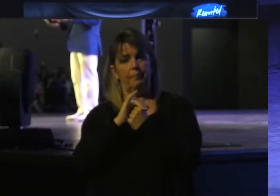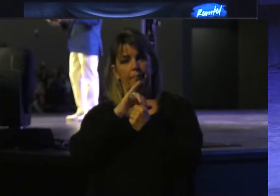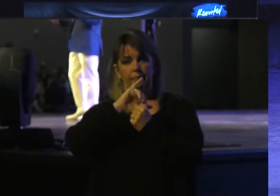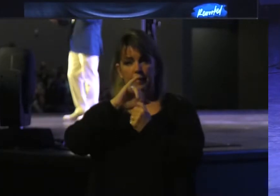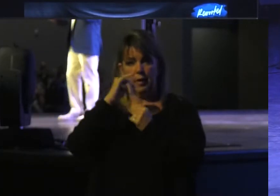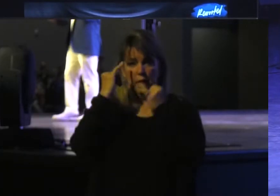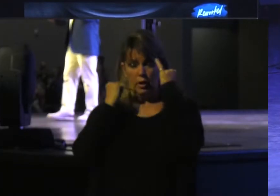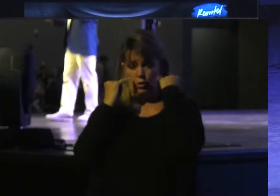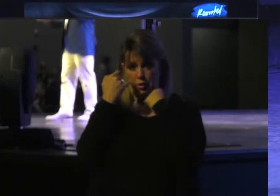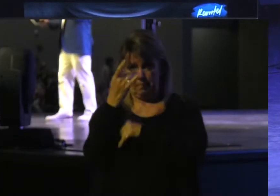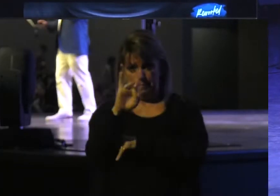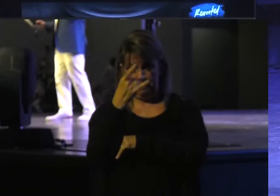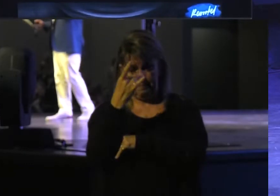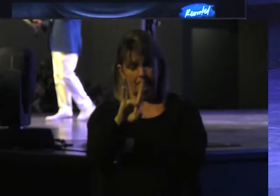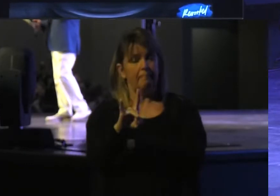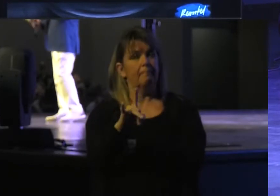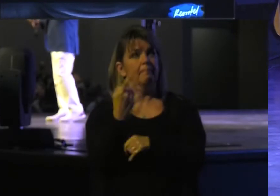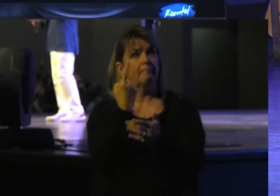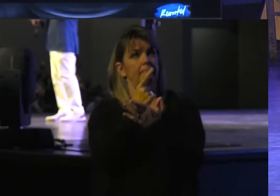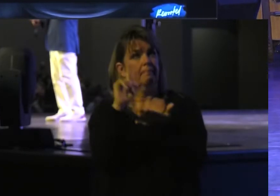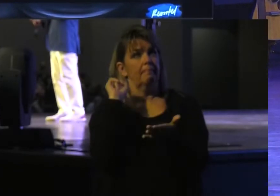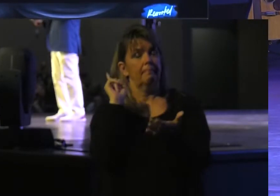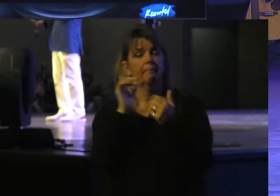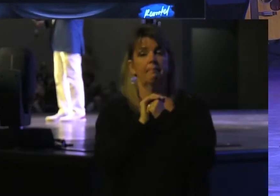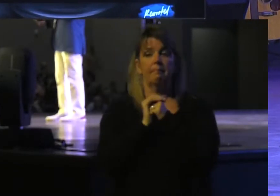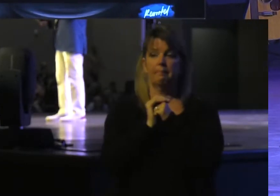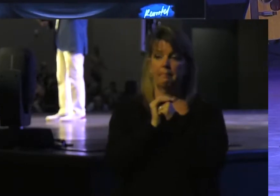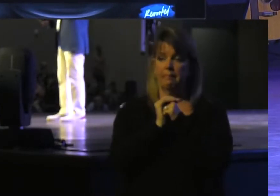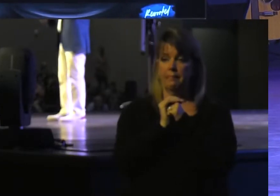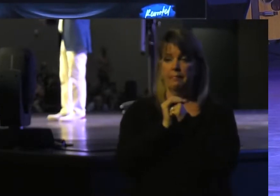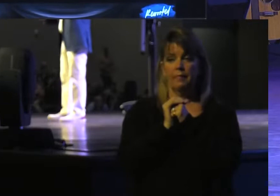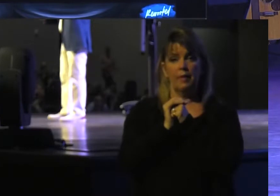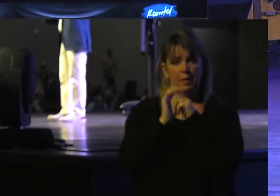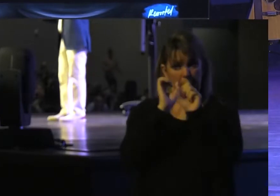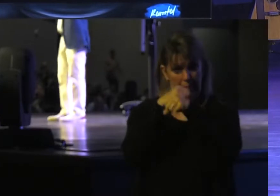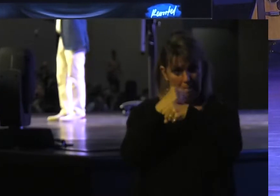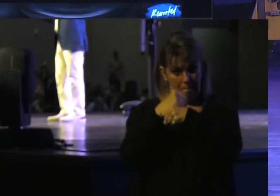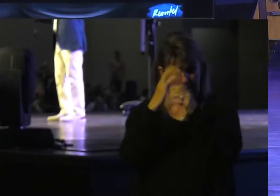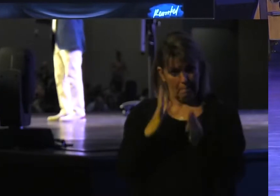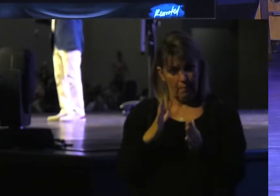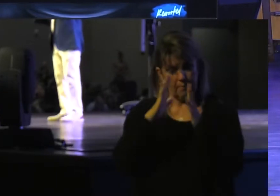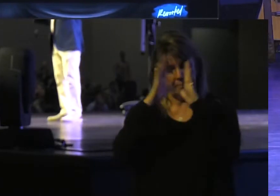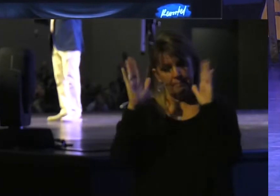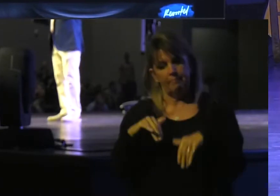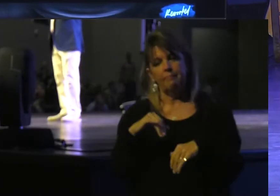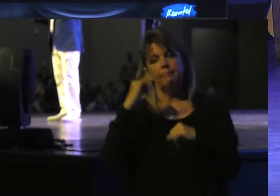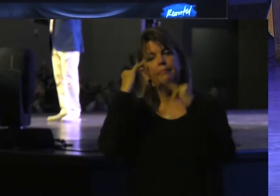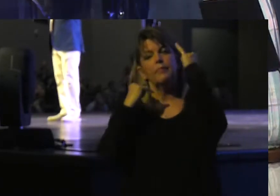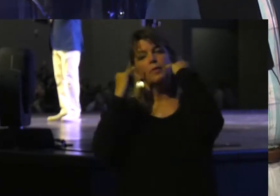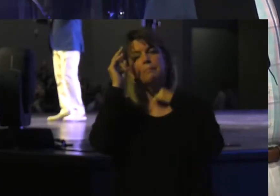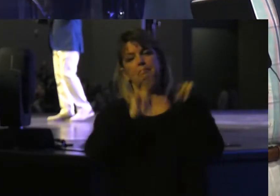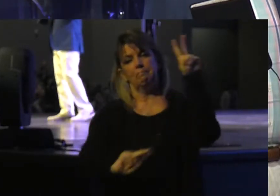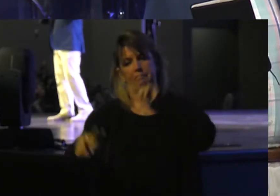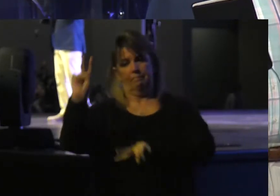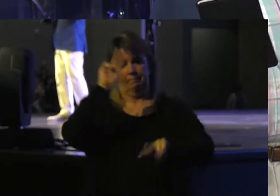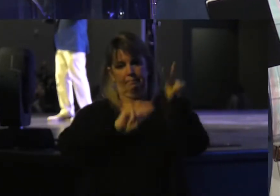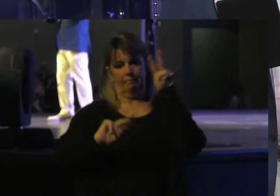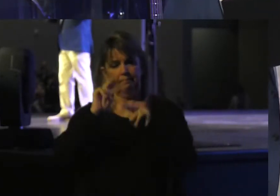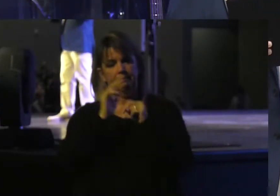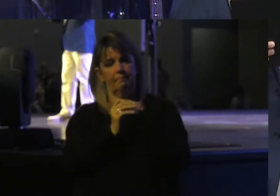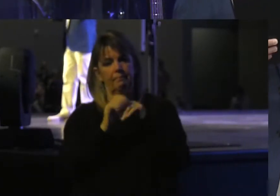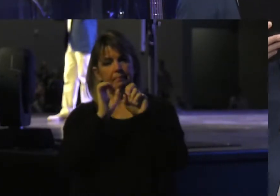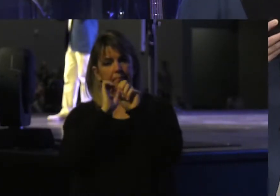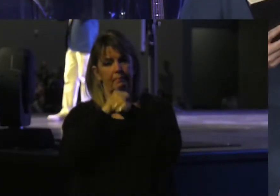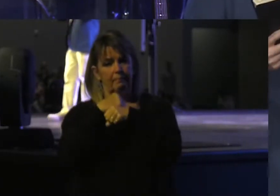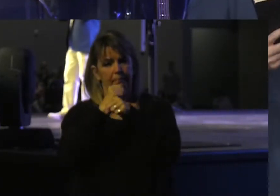18, Adam's passage last week, takes us to the potter's house where Jeremiah is observing the potter